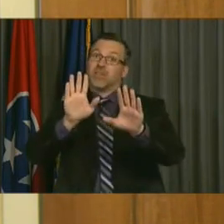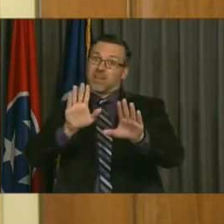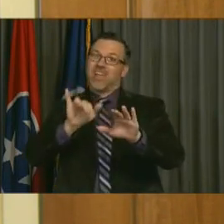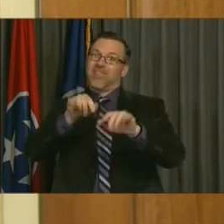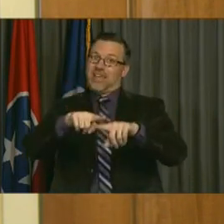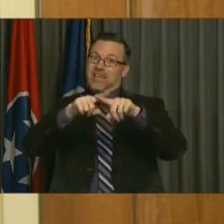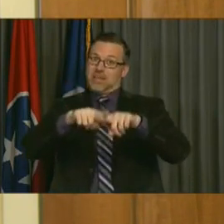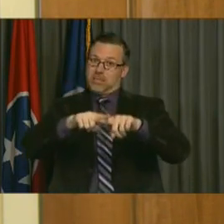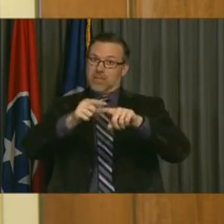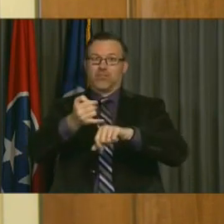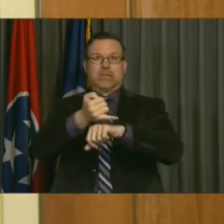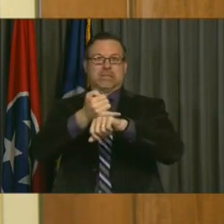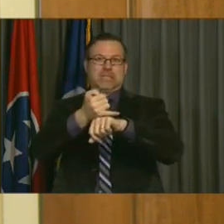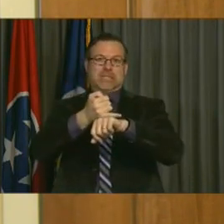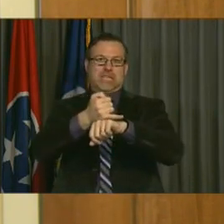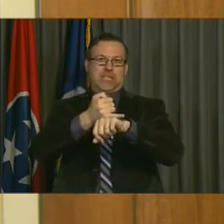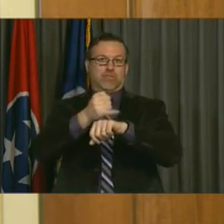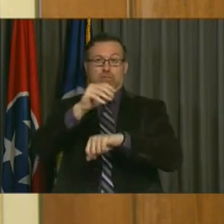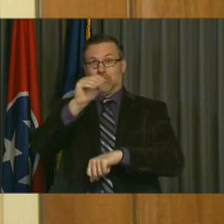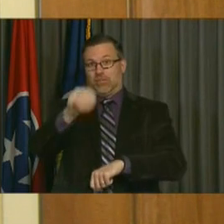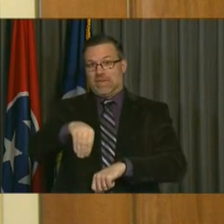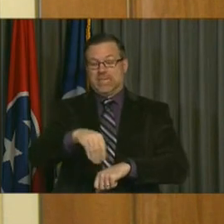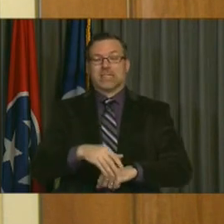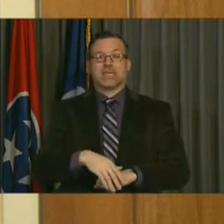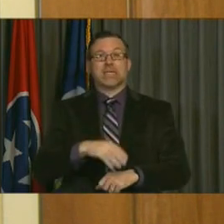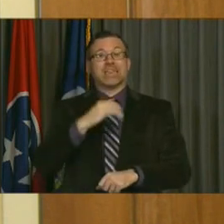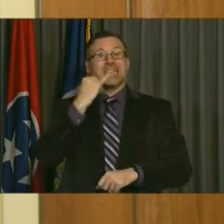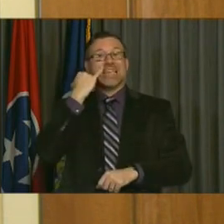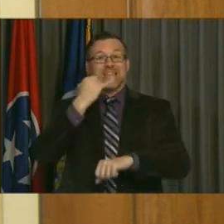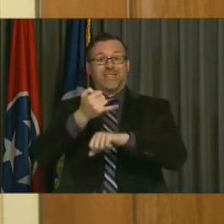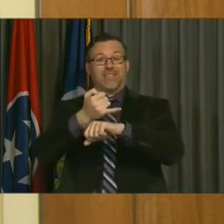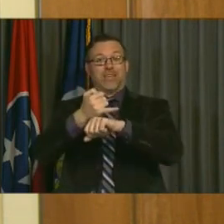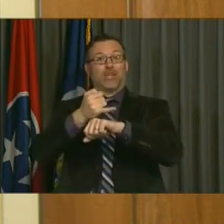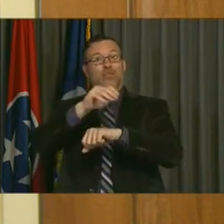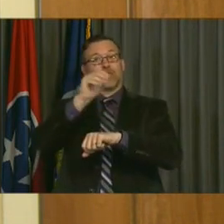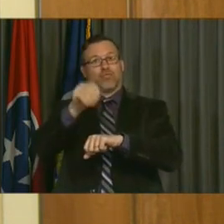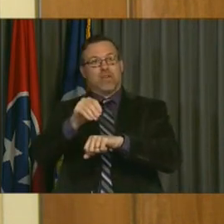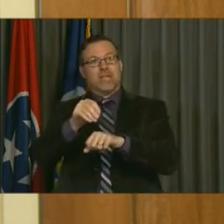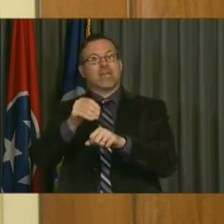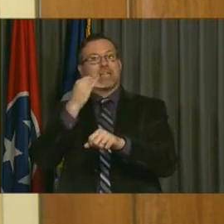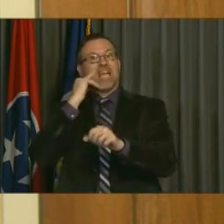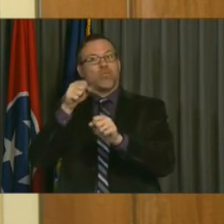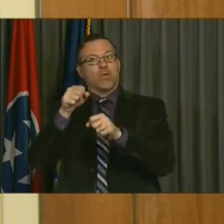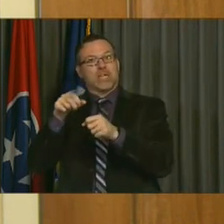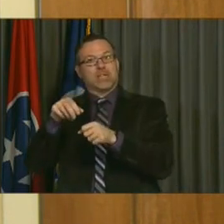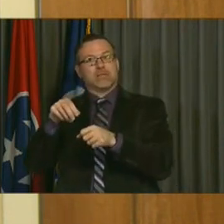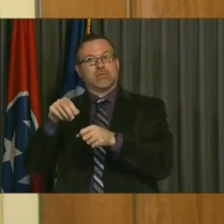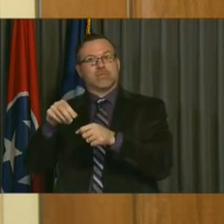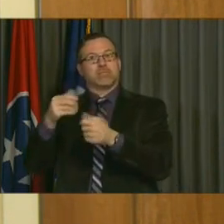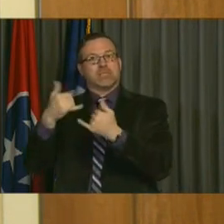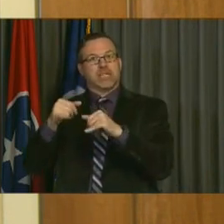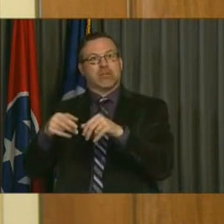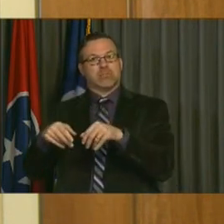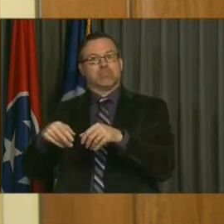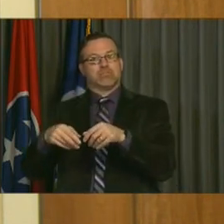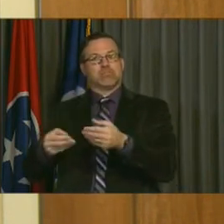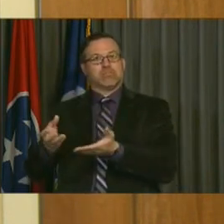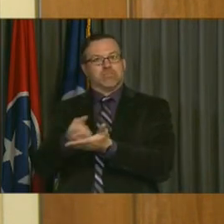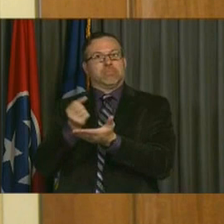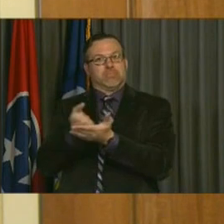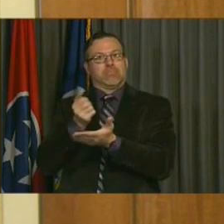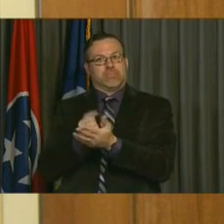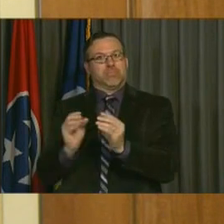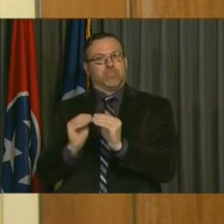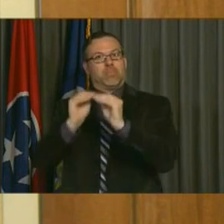are prevalent if they still are able to generate those kind of savings when we get to a bond issue. And we would do